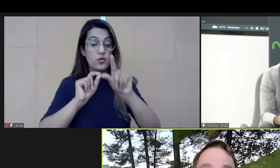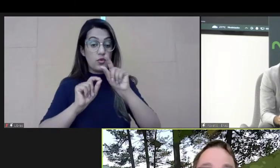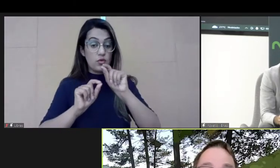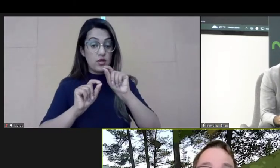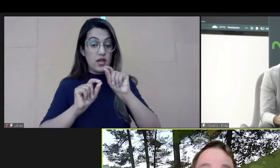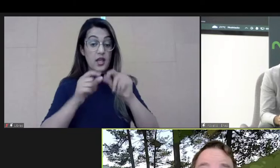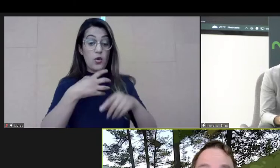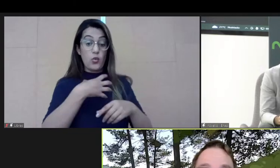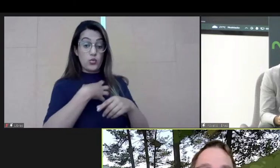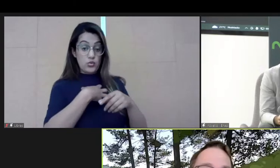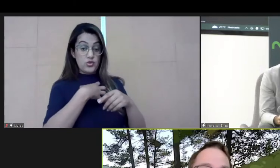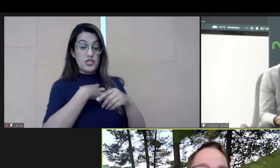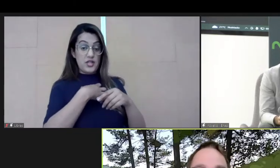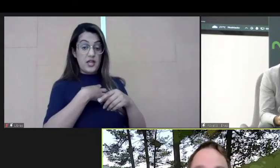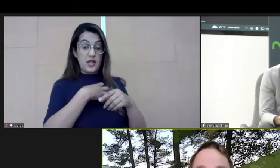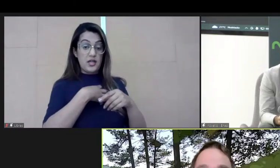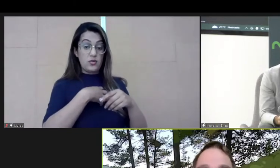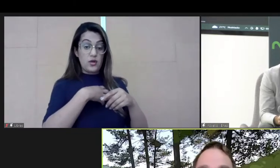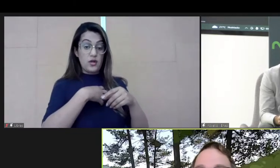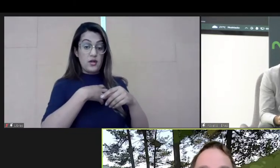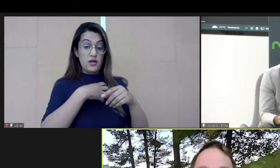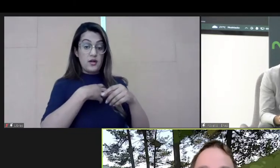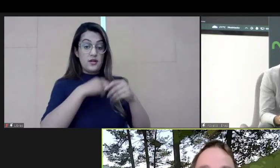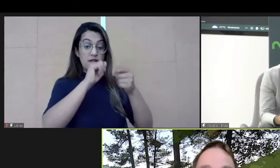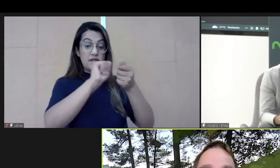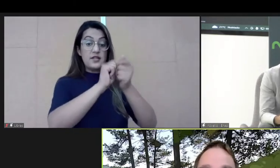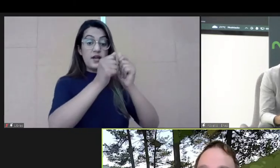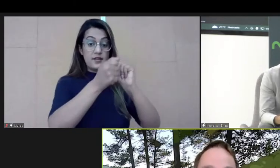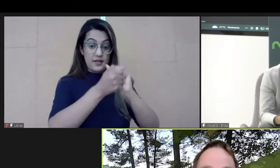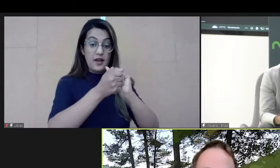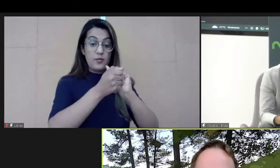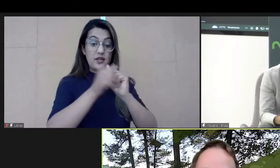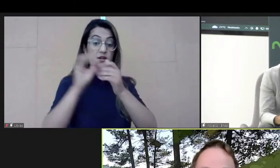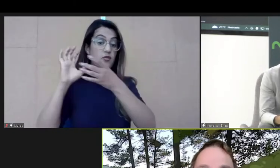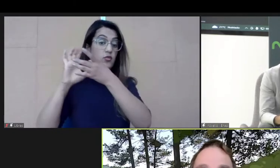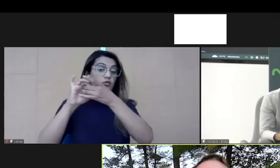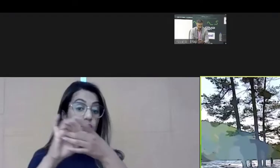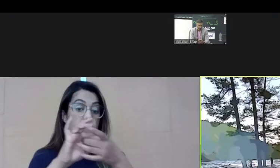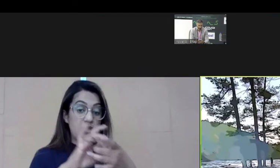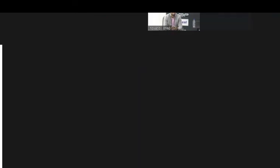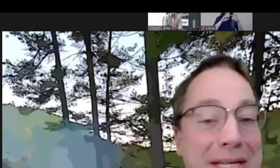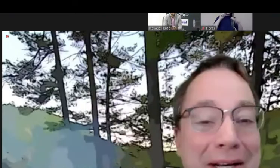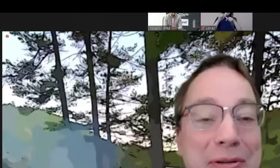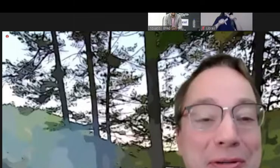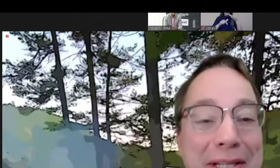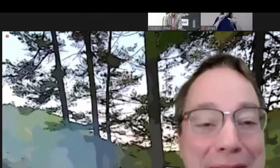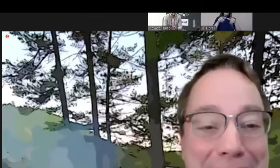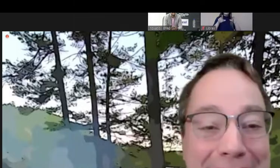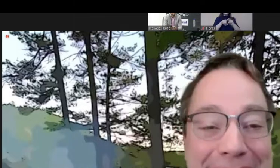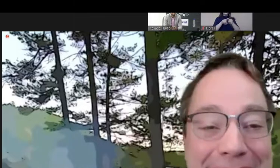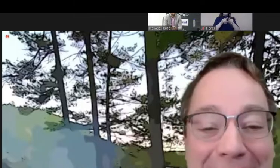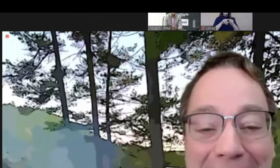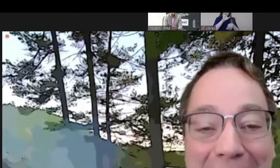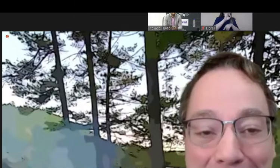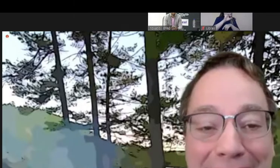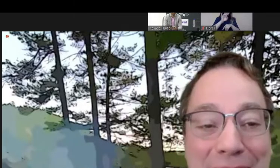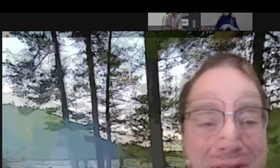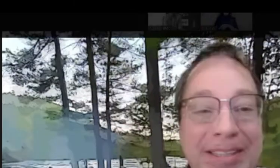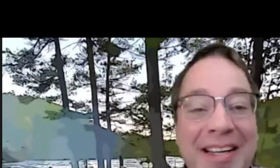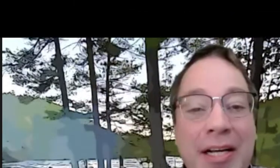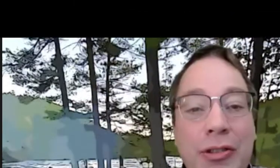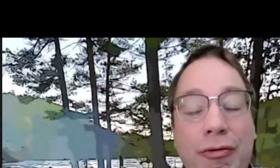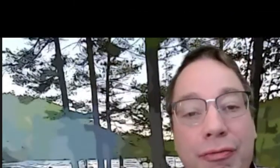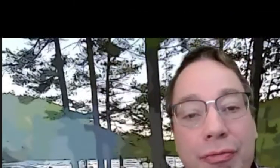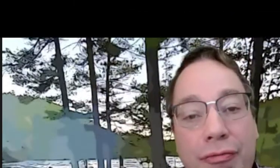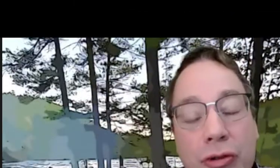the business processes, and the challenges that you face. So of course, every story is different. But let me tell you a little bit of my story.